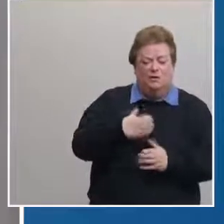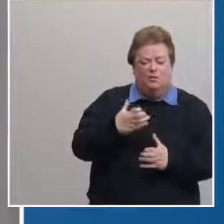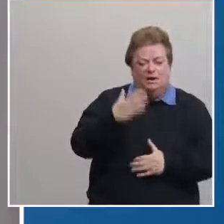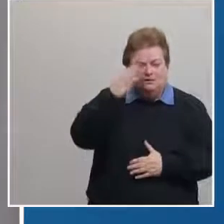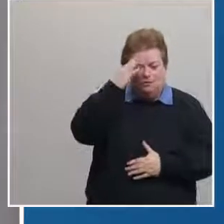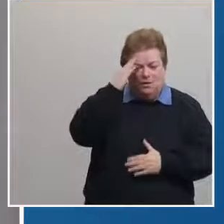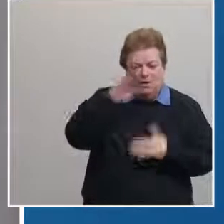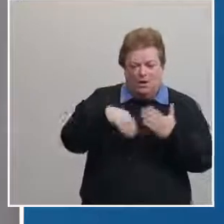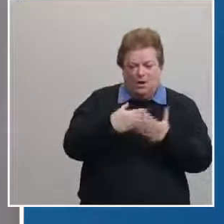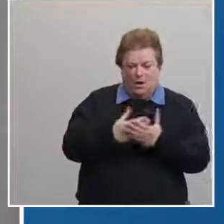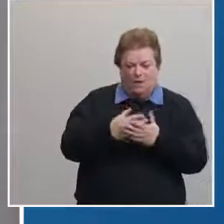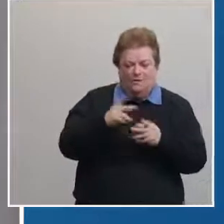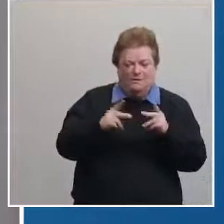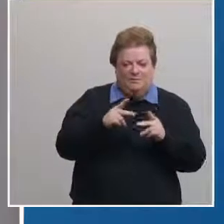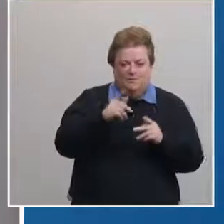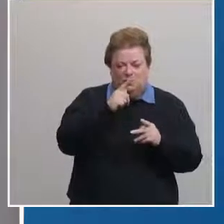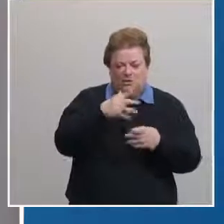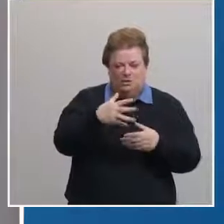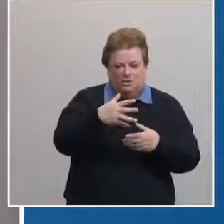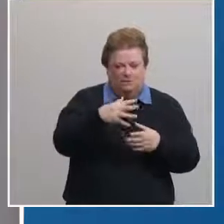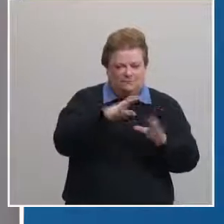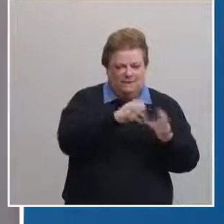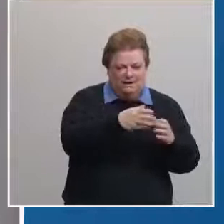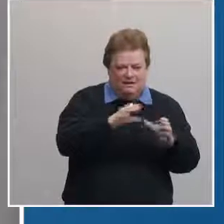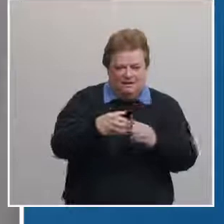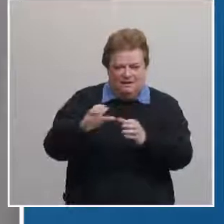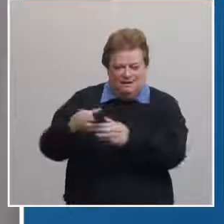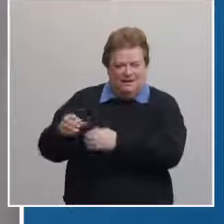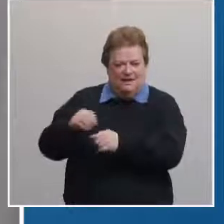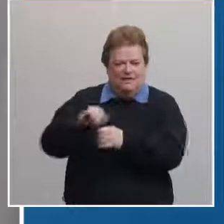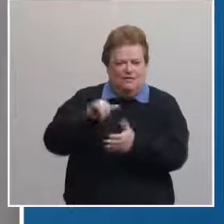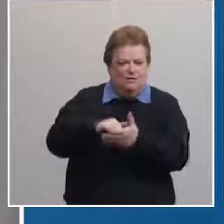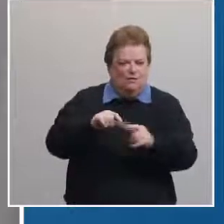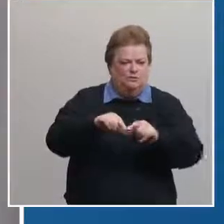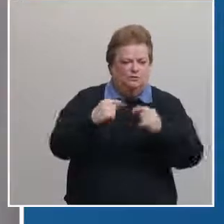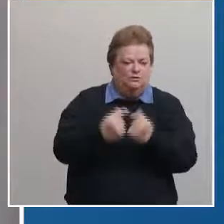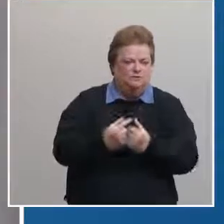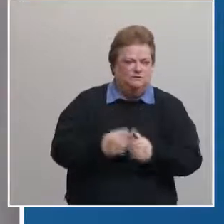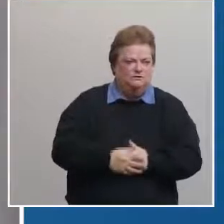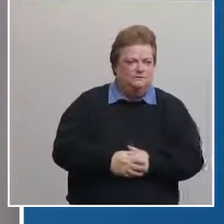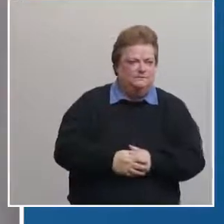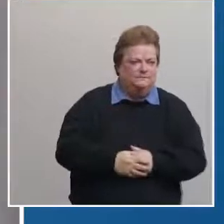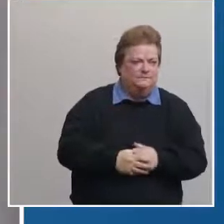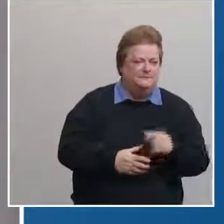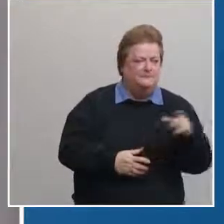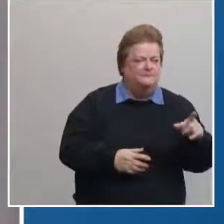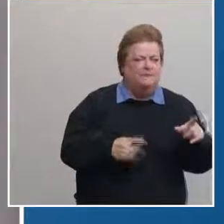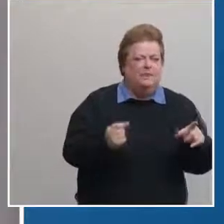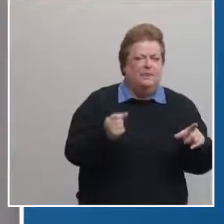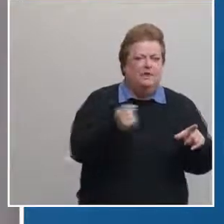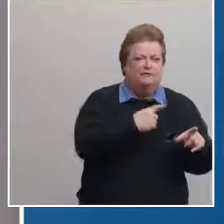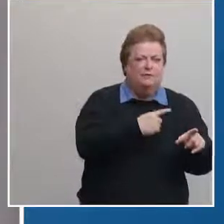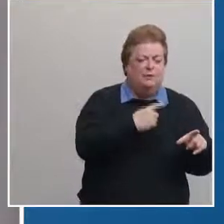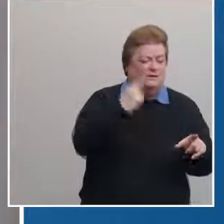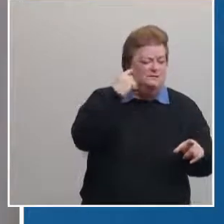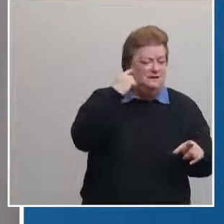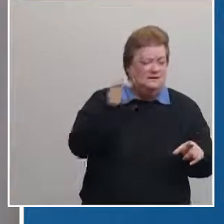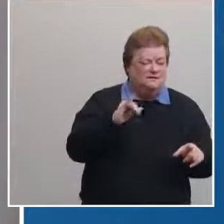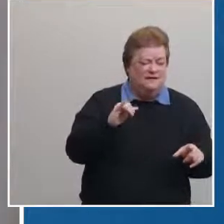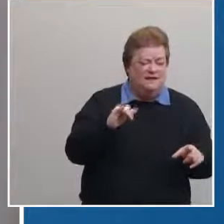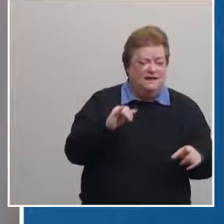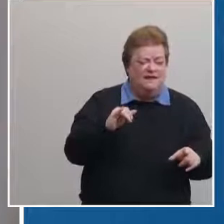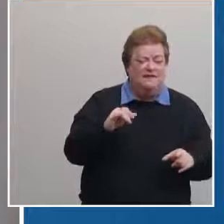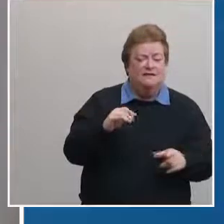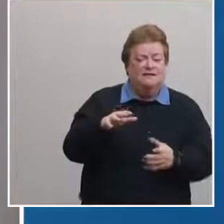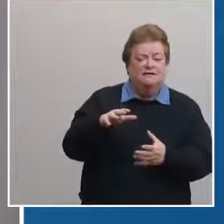individuals that would fall into those various age groups so it sounds like supply is a really a